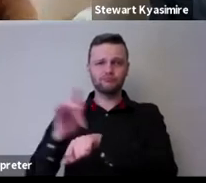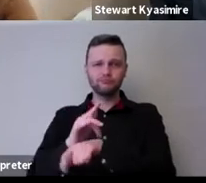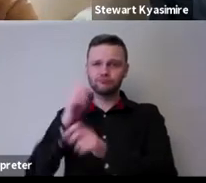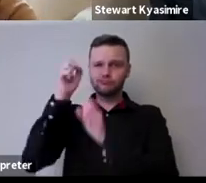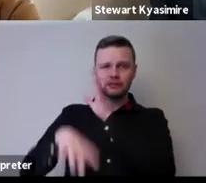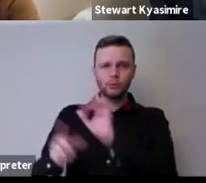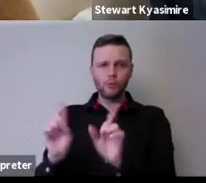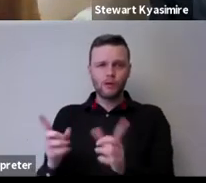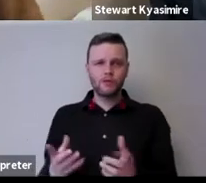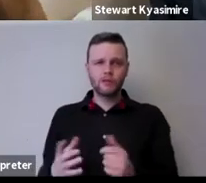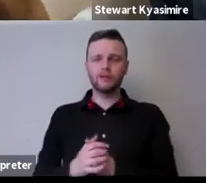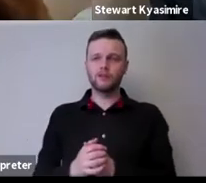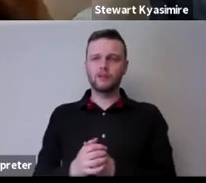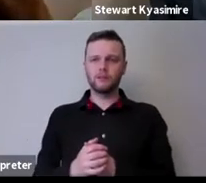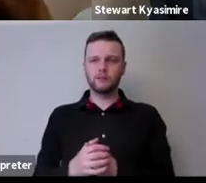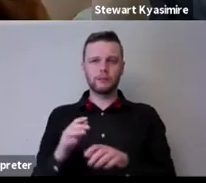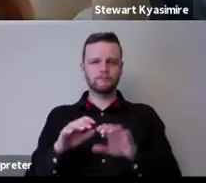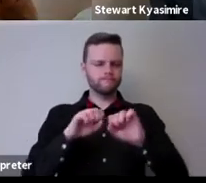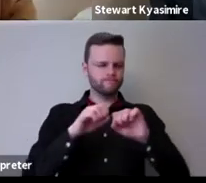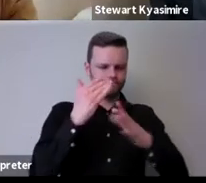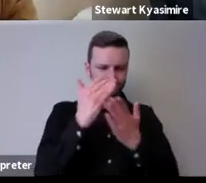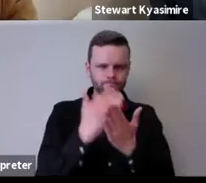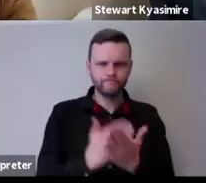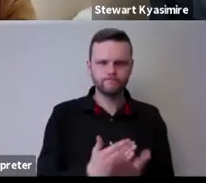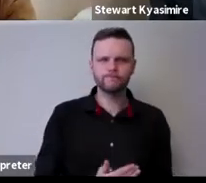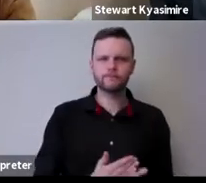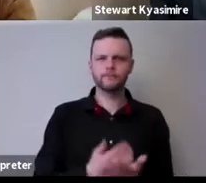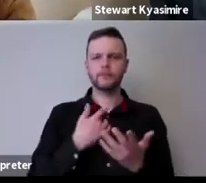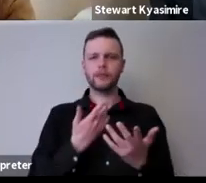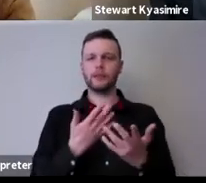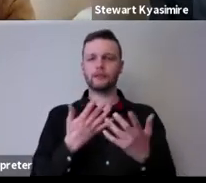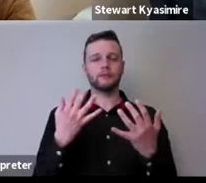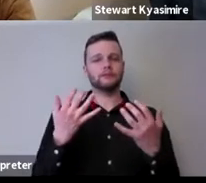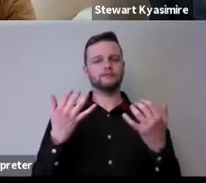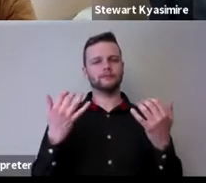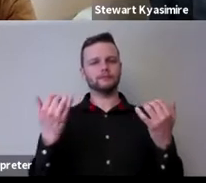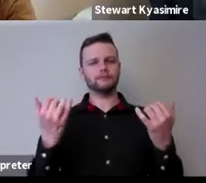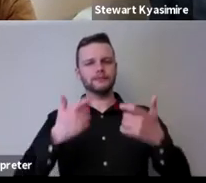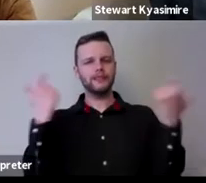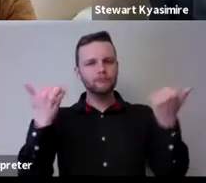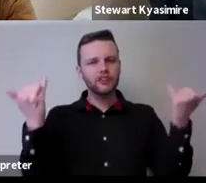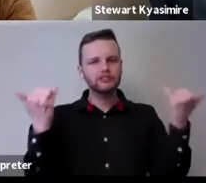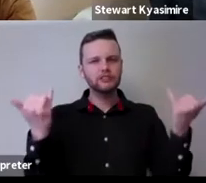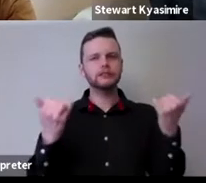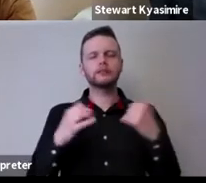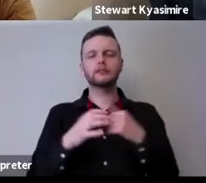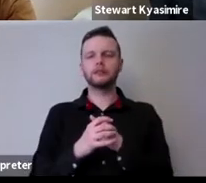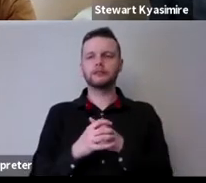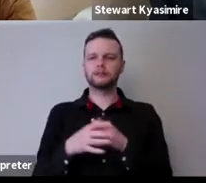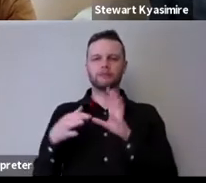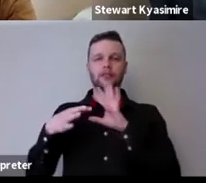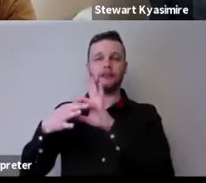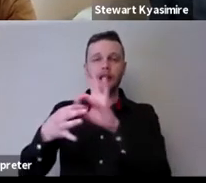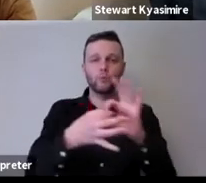uh you know broke it down into such things as as the kind of the ritual of the celebration the um the networking